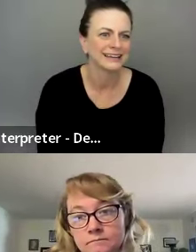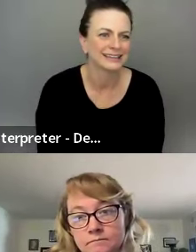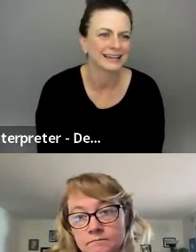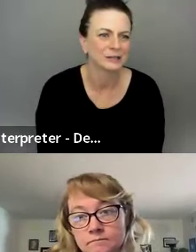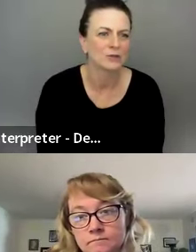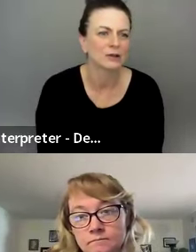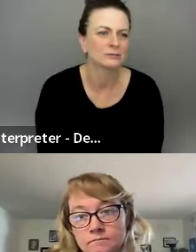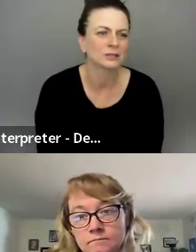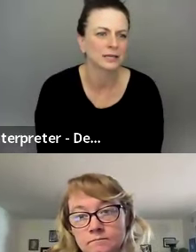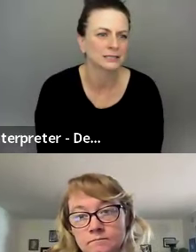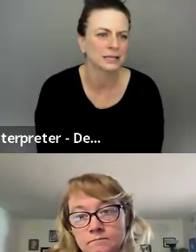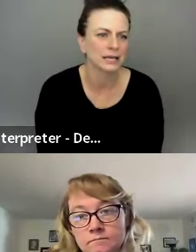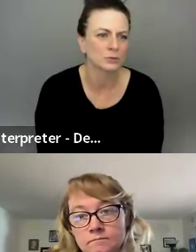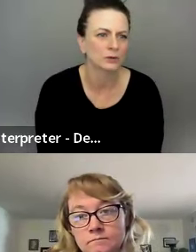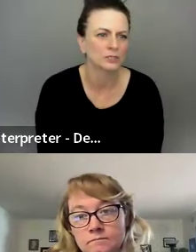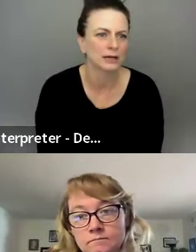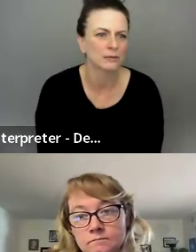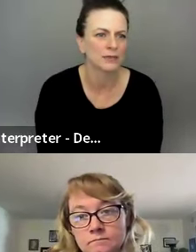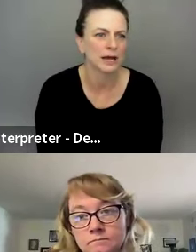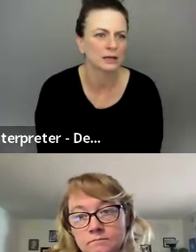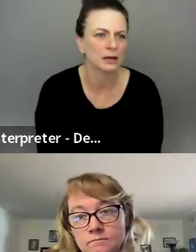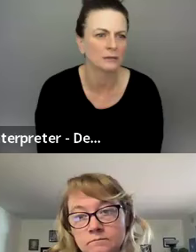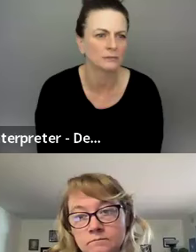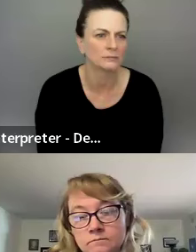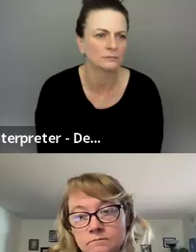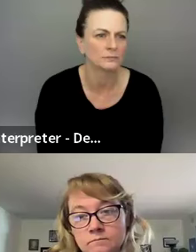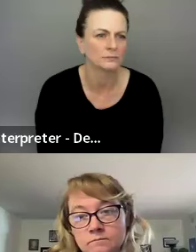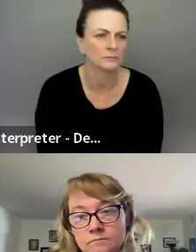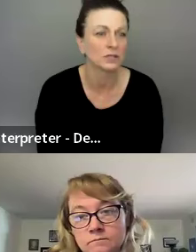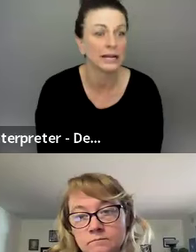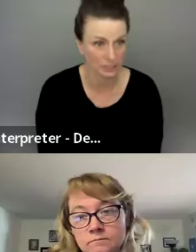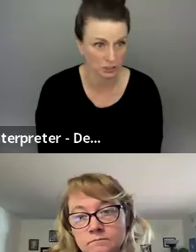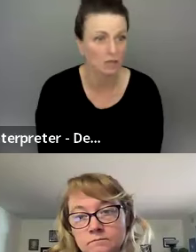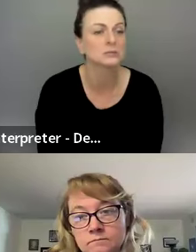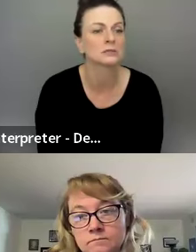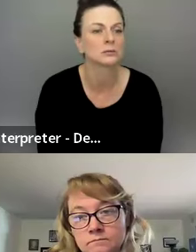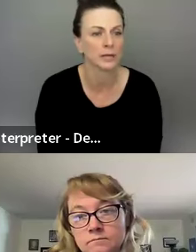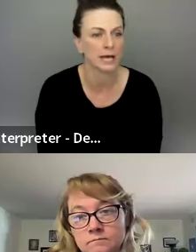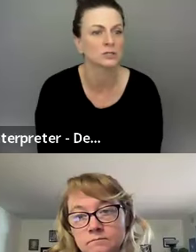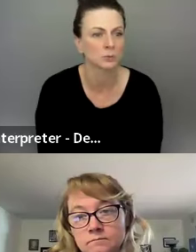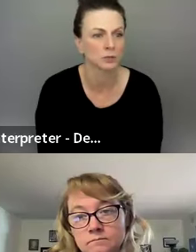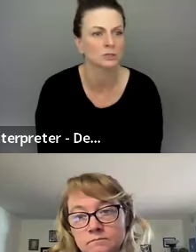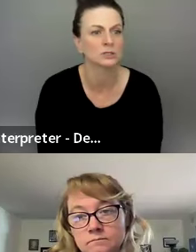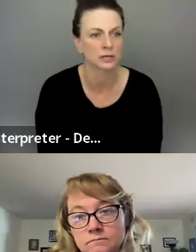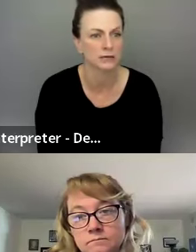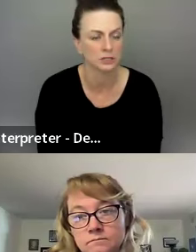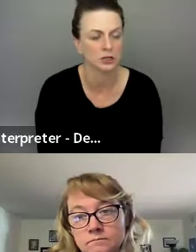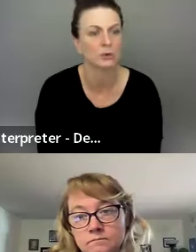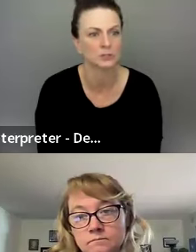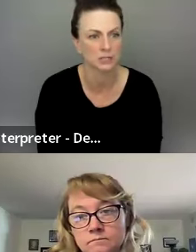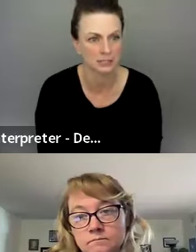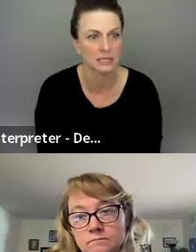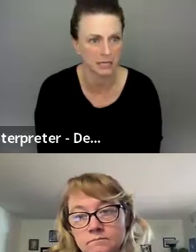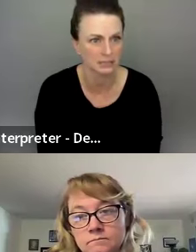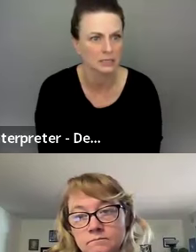Yeah, I like that on the Linux stage, we were talking about that, um, the lightning talks when we had interpreters and the